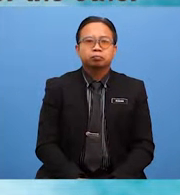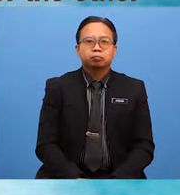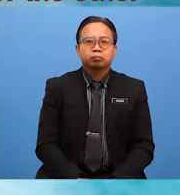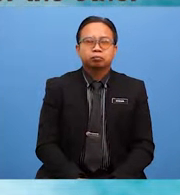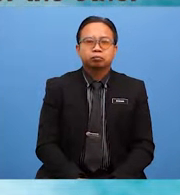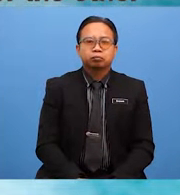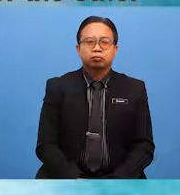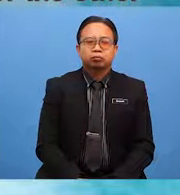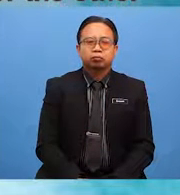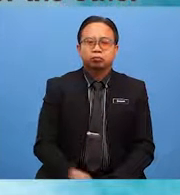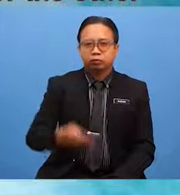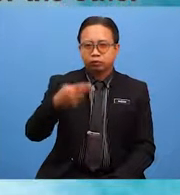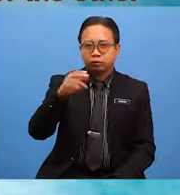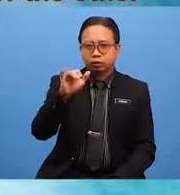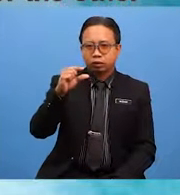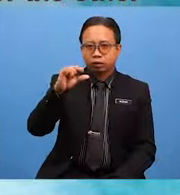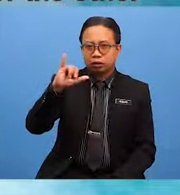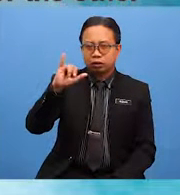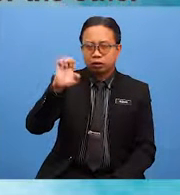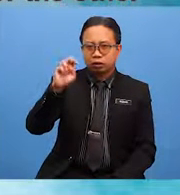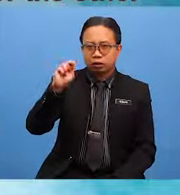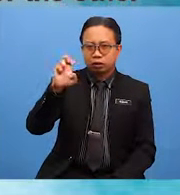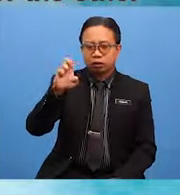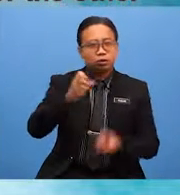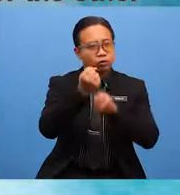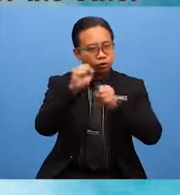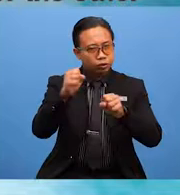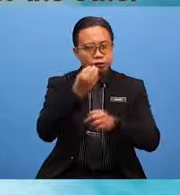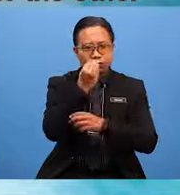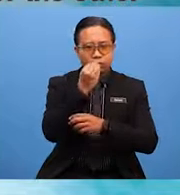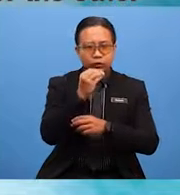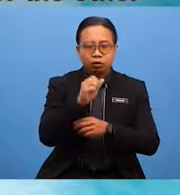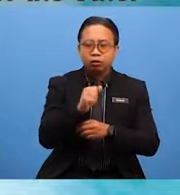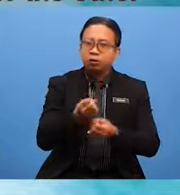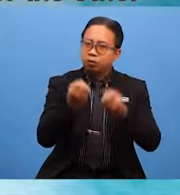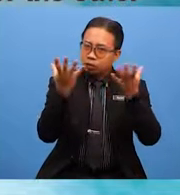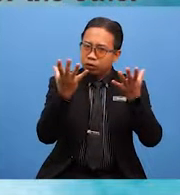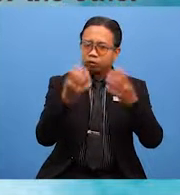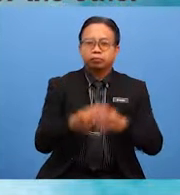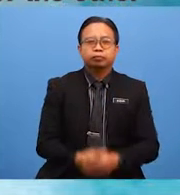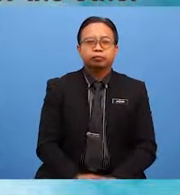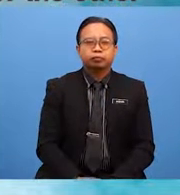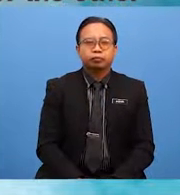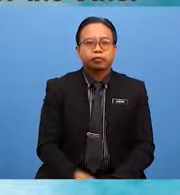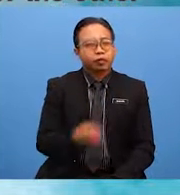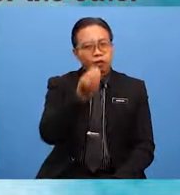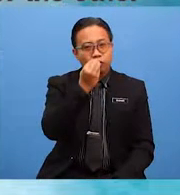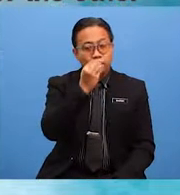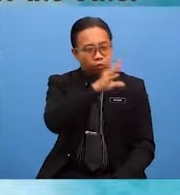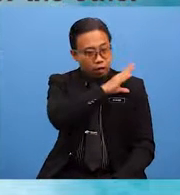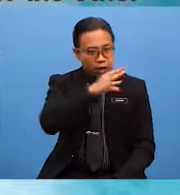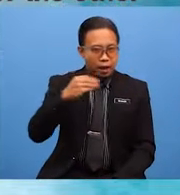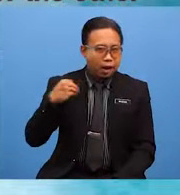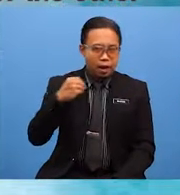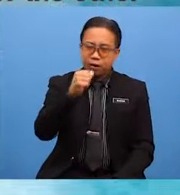The hygiene and preparation of food leave a lot to be desired. The food and drinks